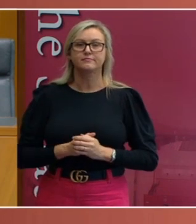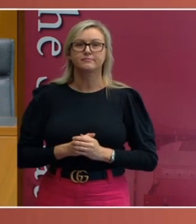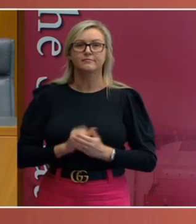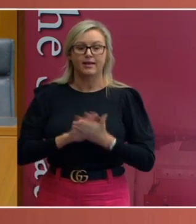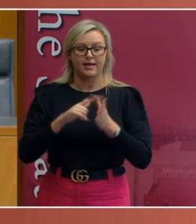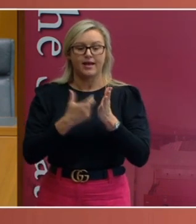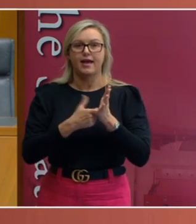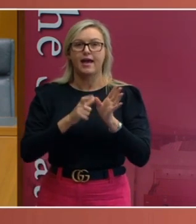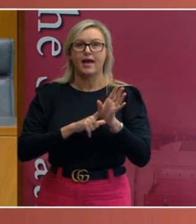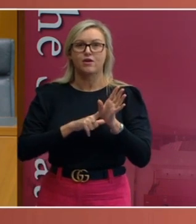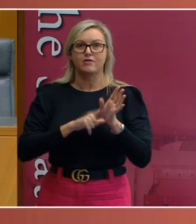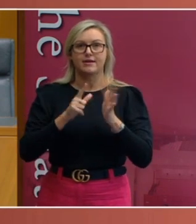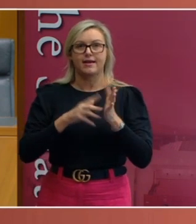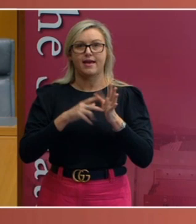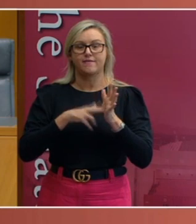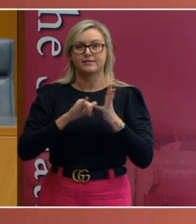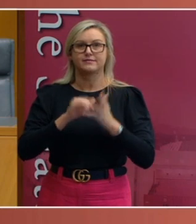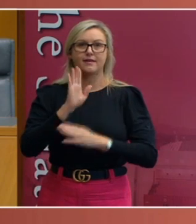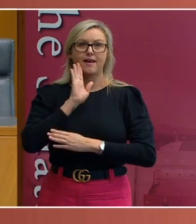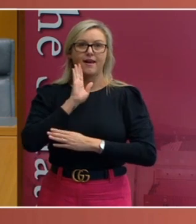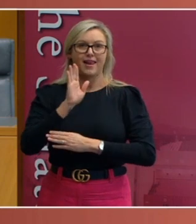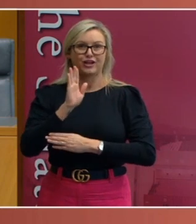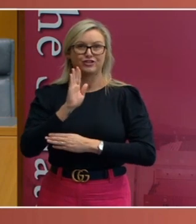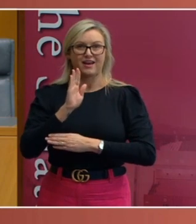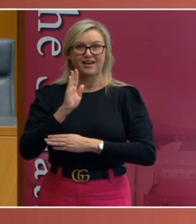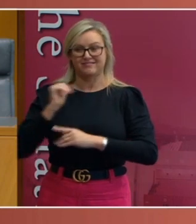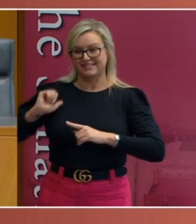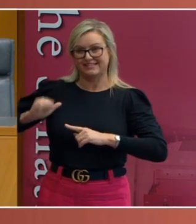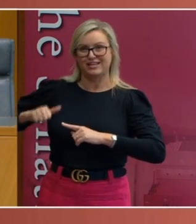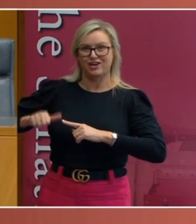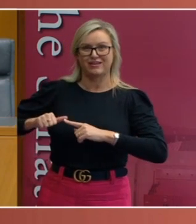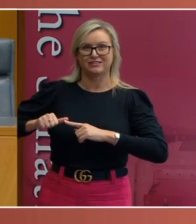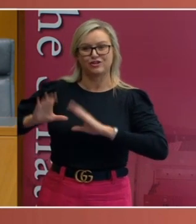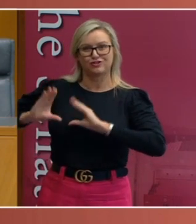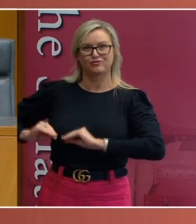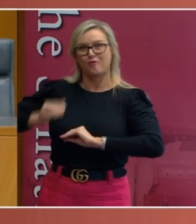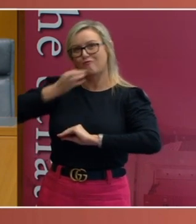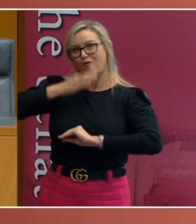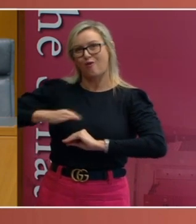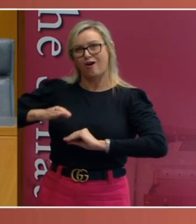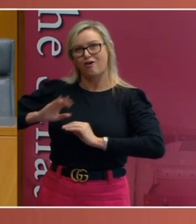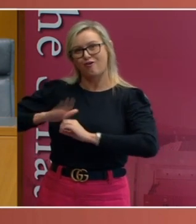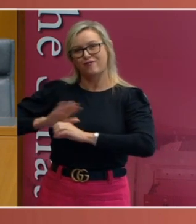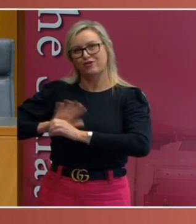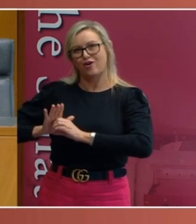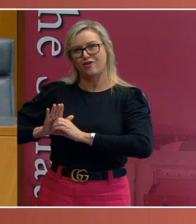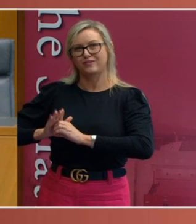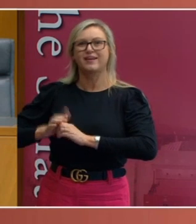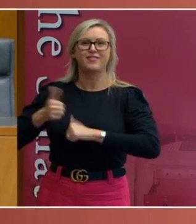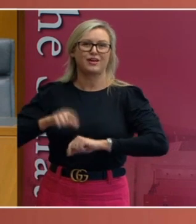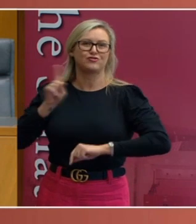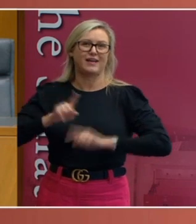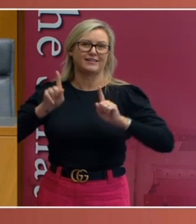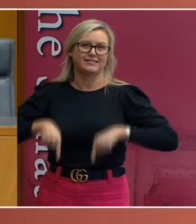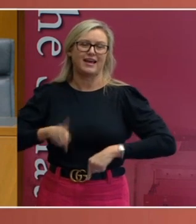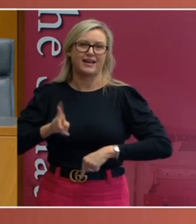lecture series has been interrupted in recent years, and it's a great pleasure to be able to resume the series today. Our